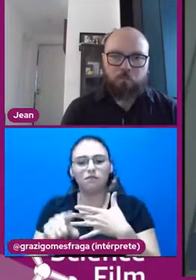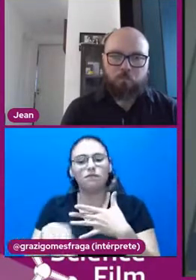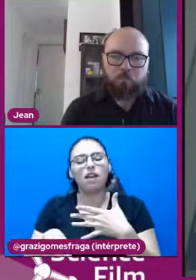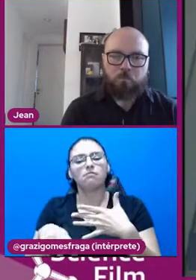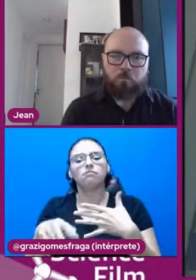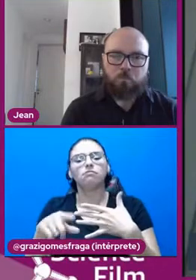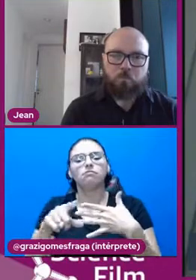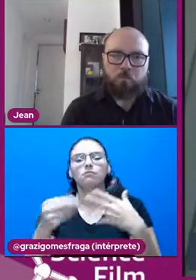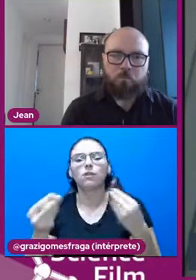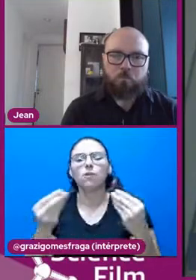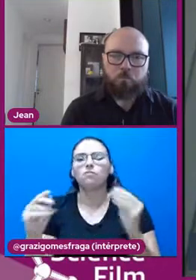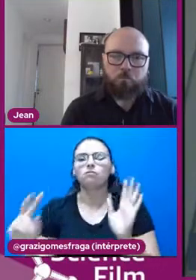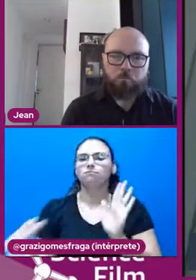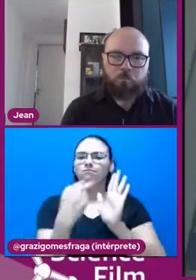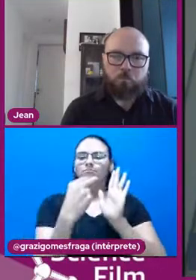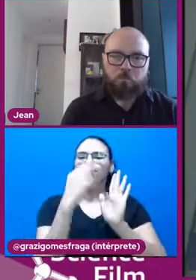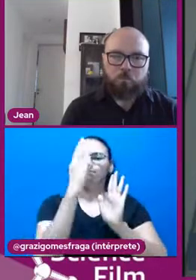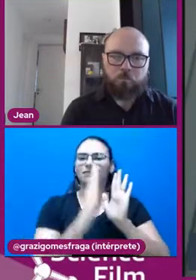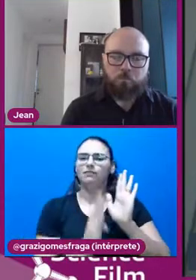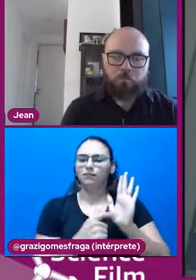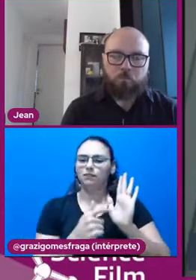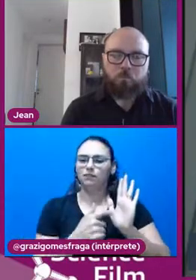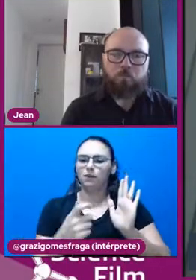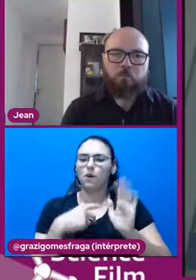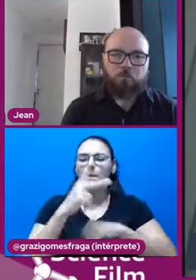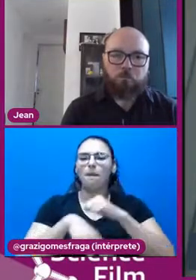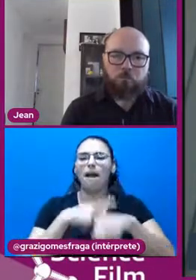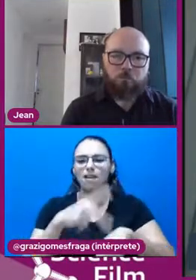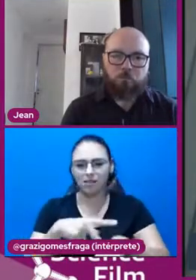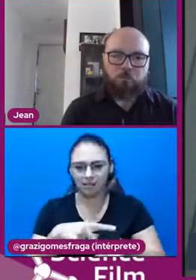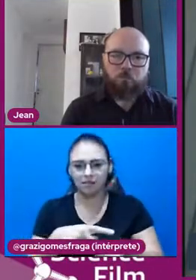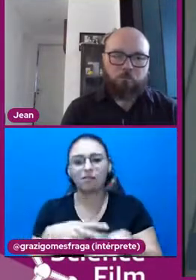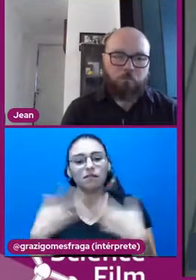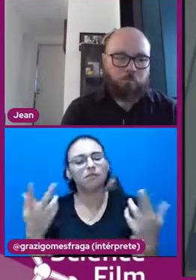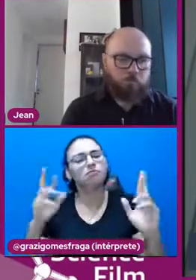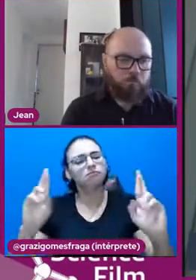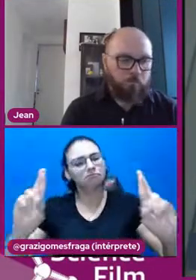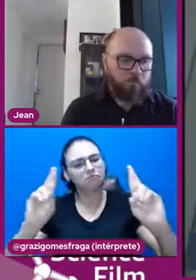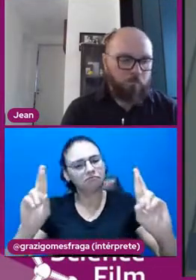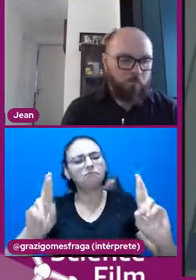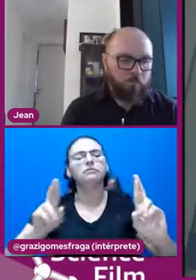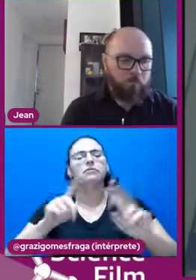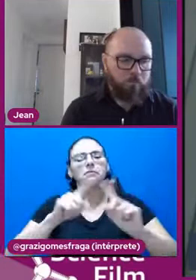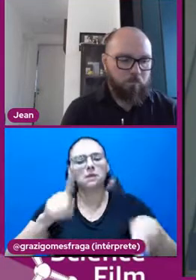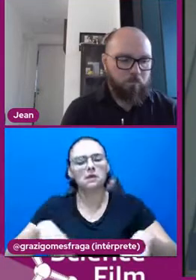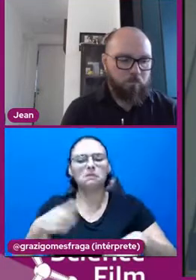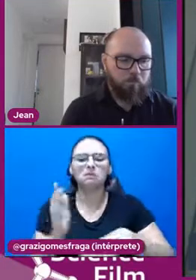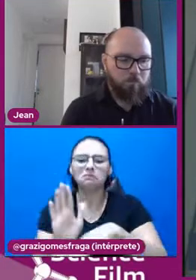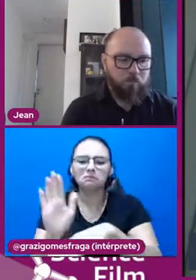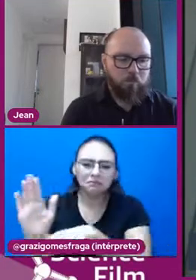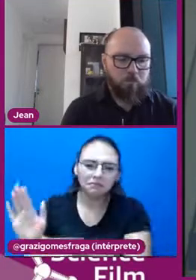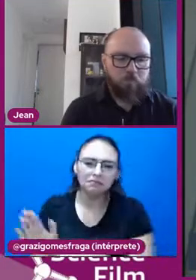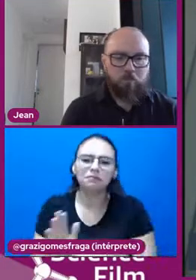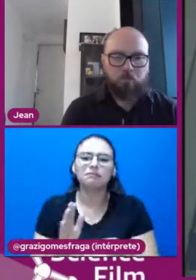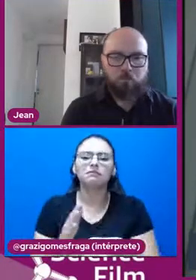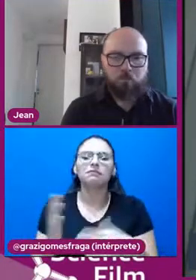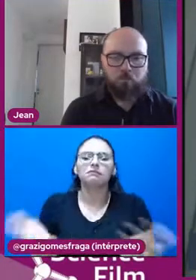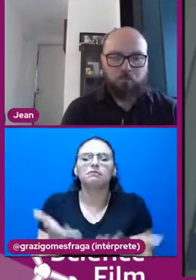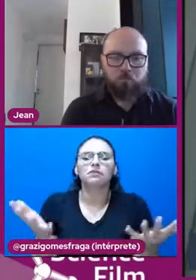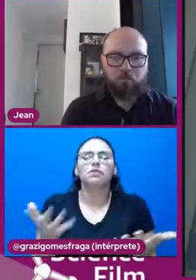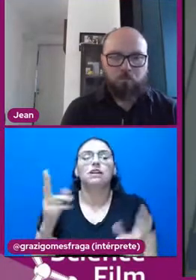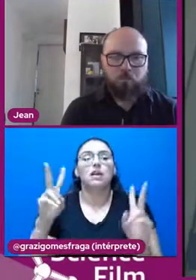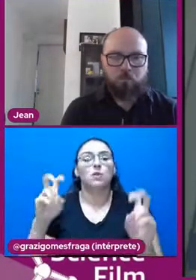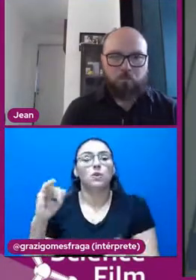é que programas como o Science Film Festival can help in some small way to engage them with these important issues of our times.